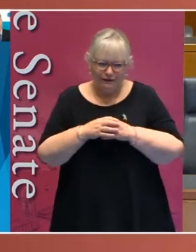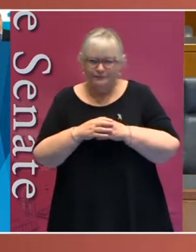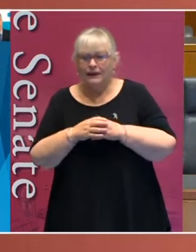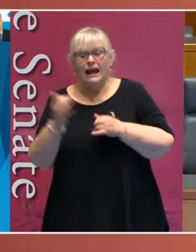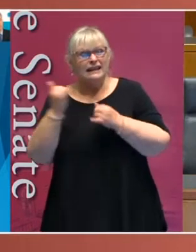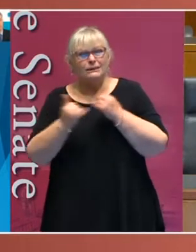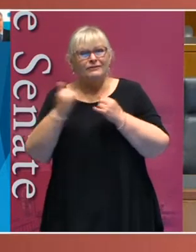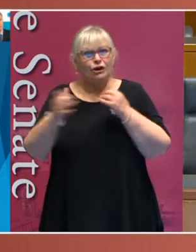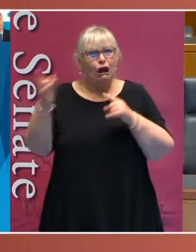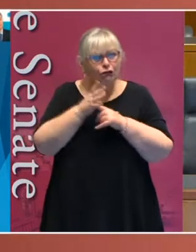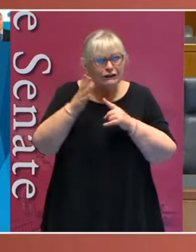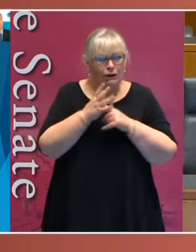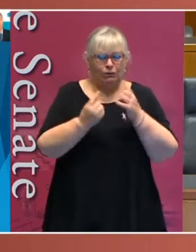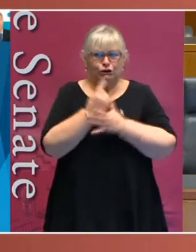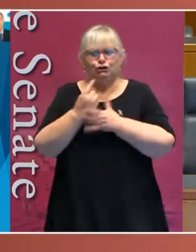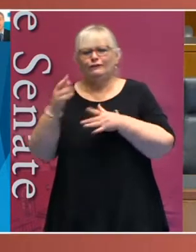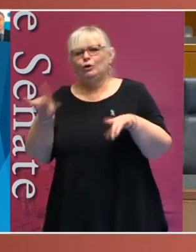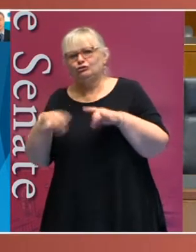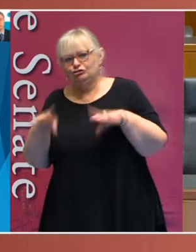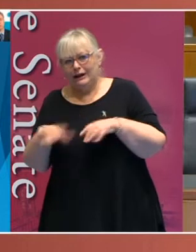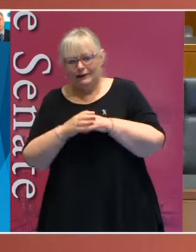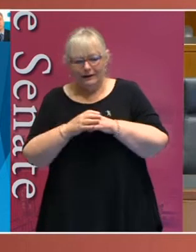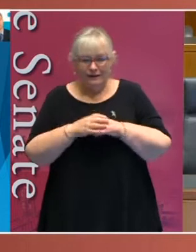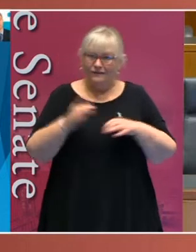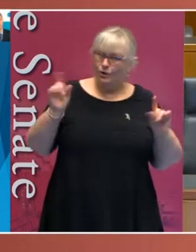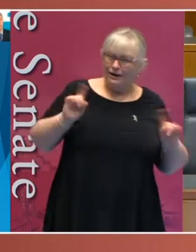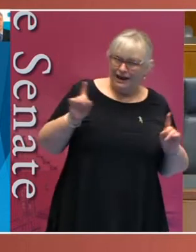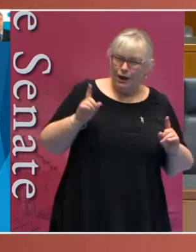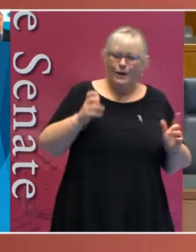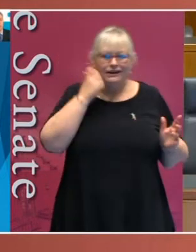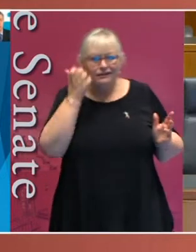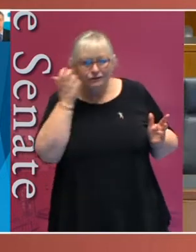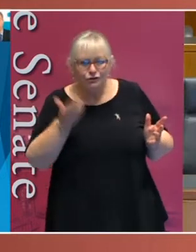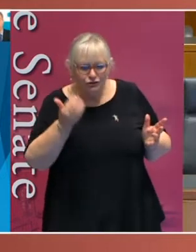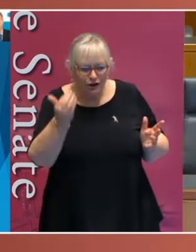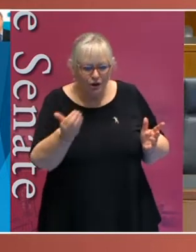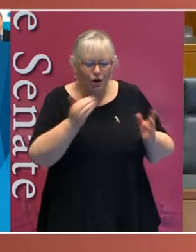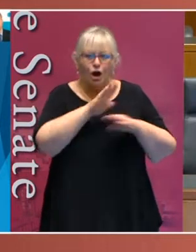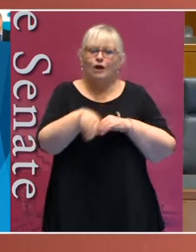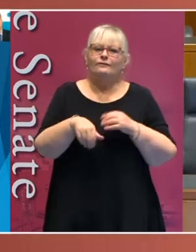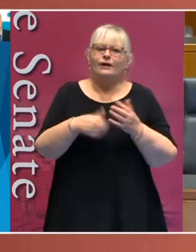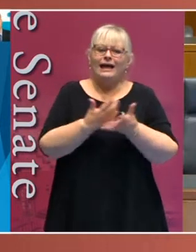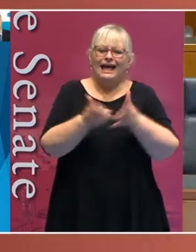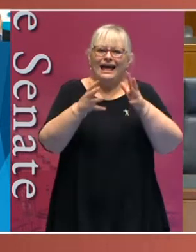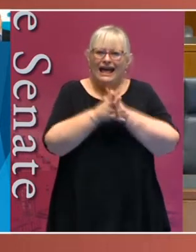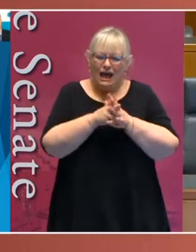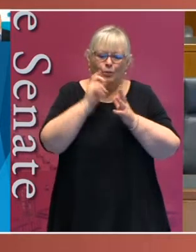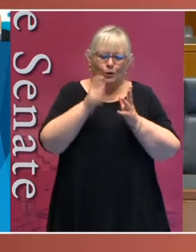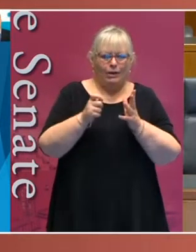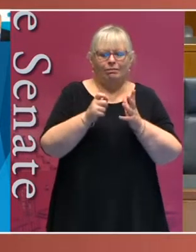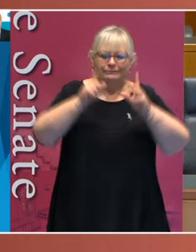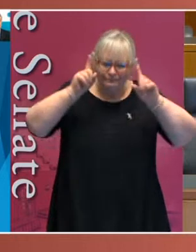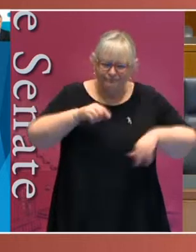issues for Australia that exist now and in the future concerning the implementation of disability policy.